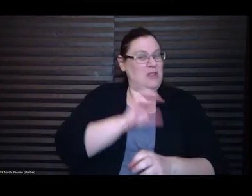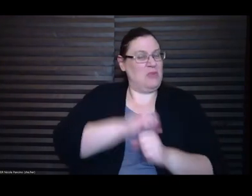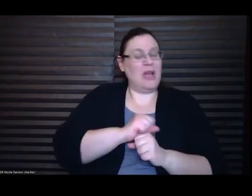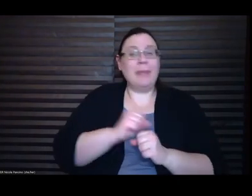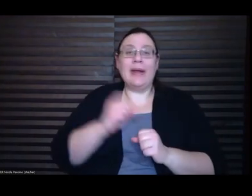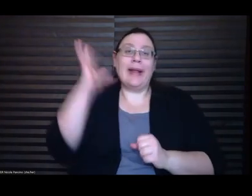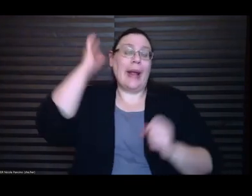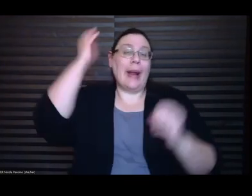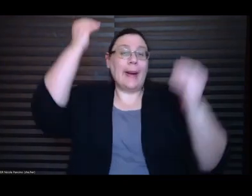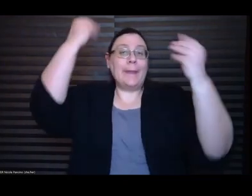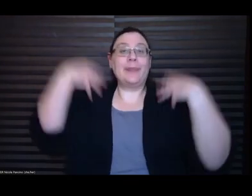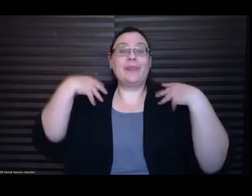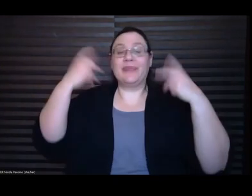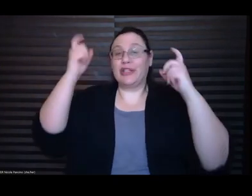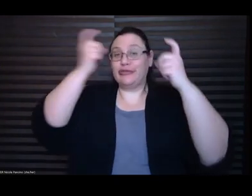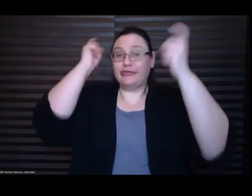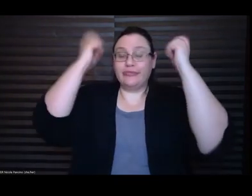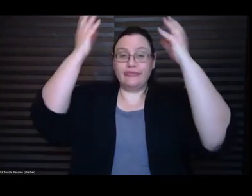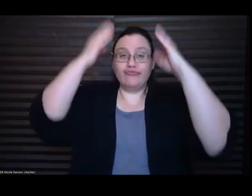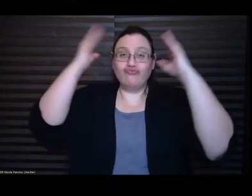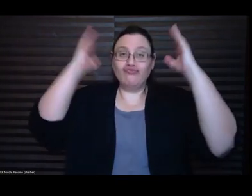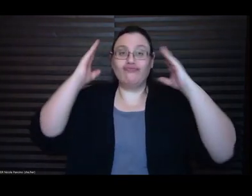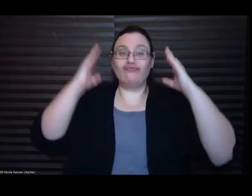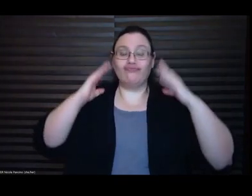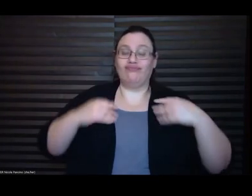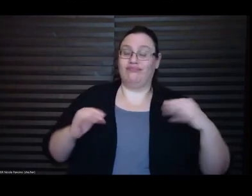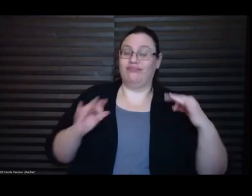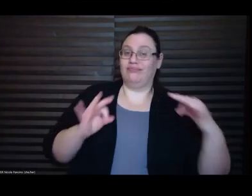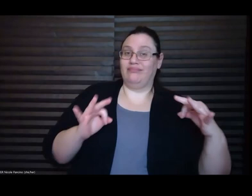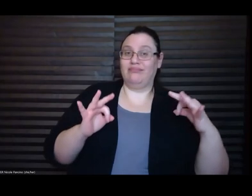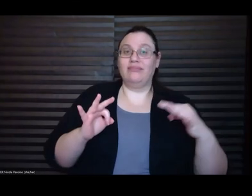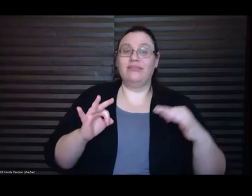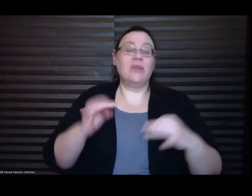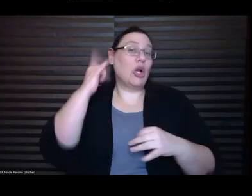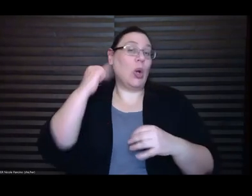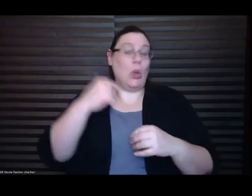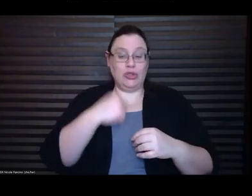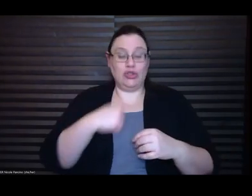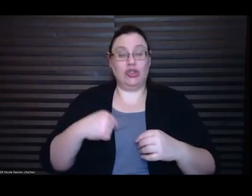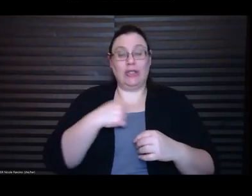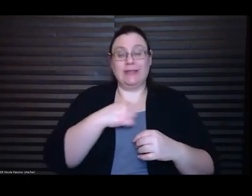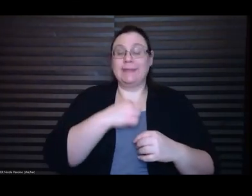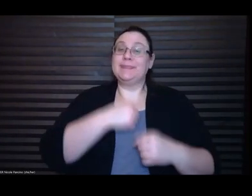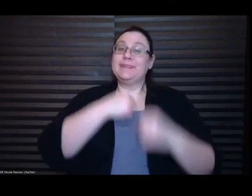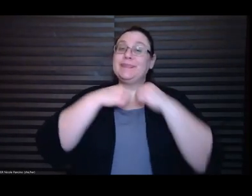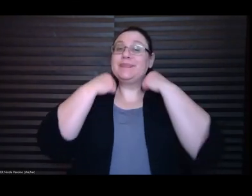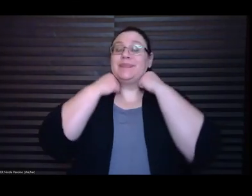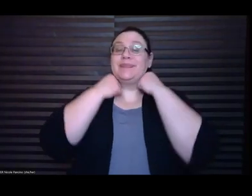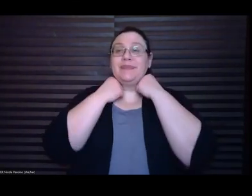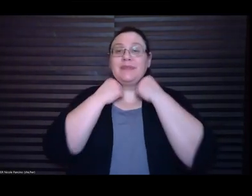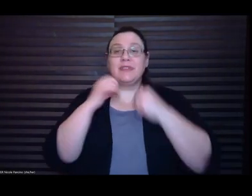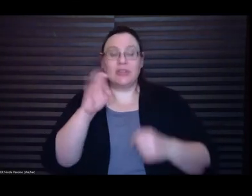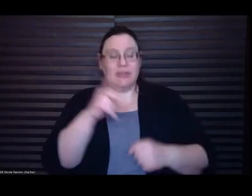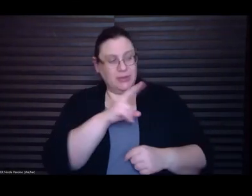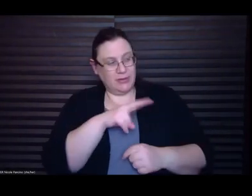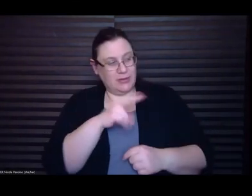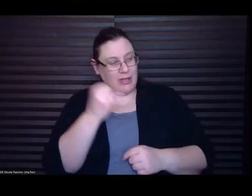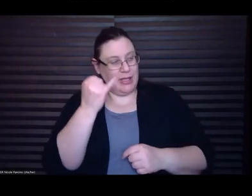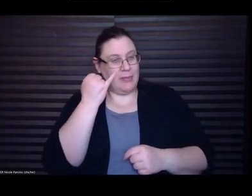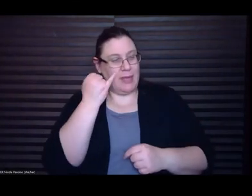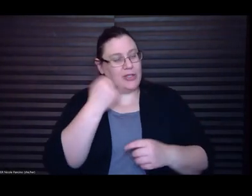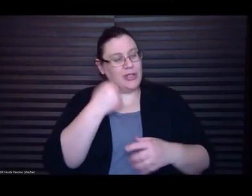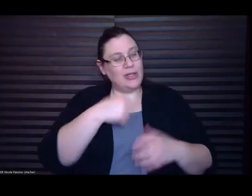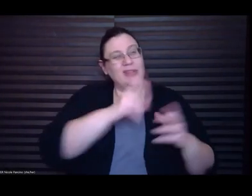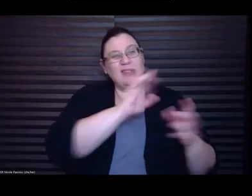A gold cross hung from her neck. Crystal imagined she dug it out so that Father Paul would think she was a virgin, which was what Crystal herself